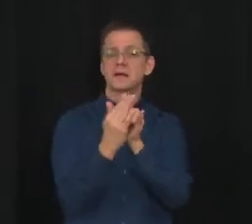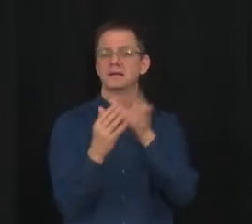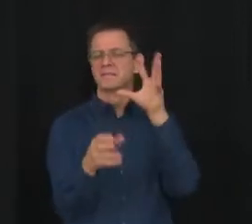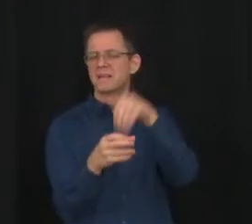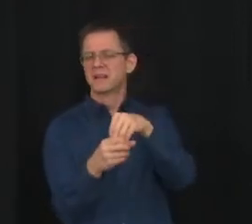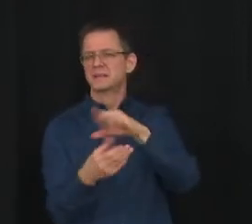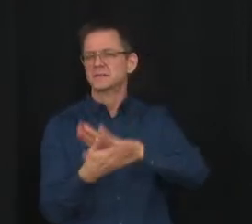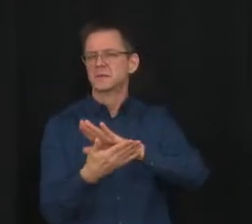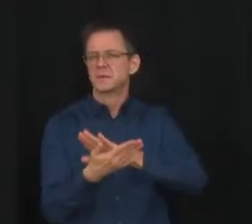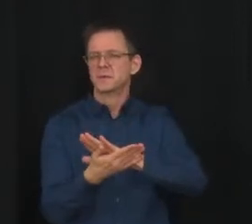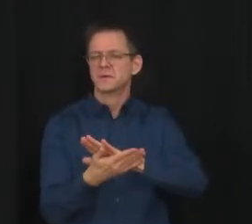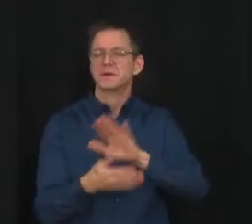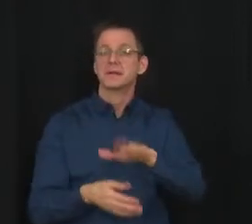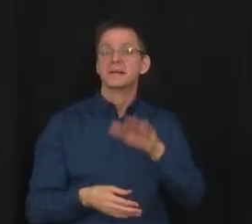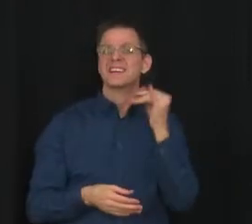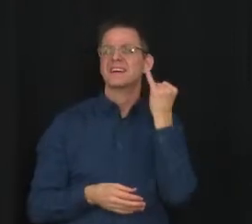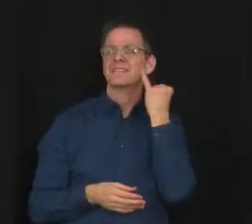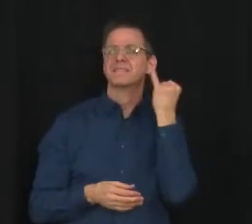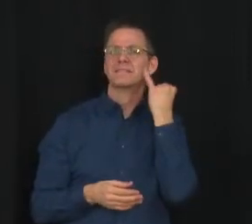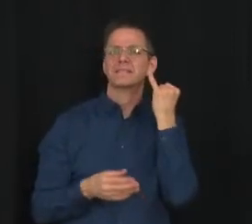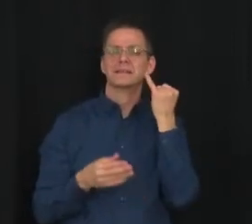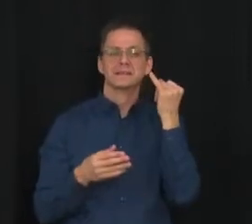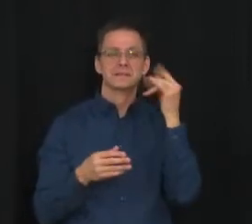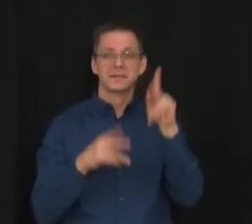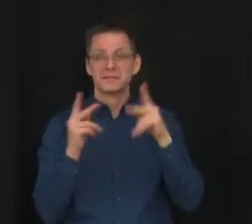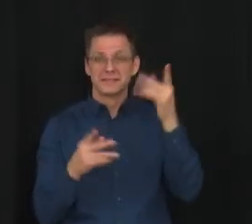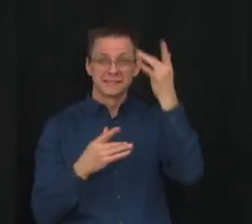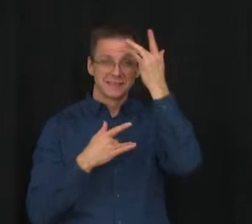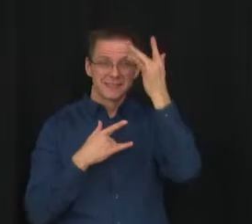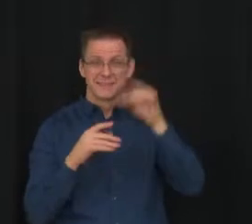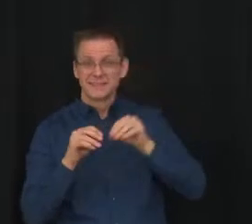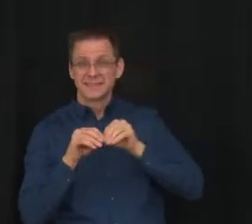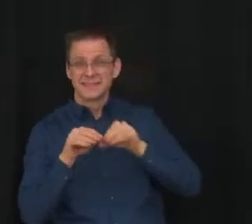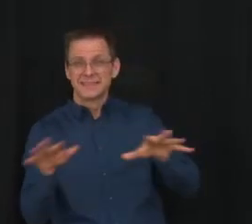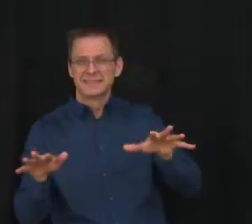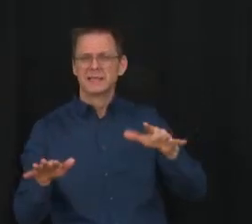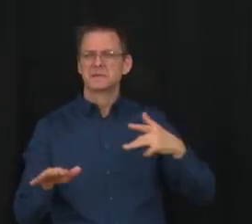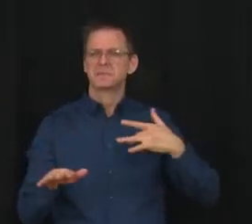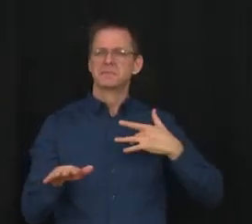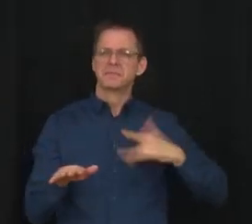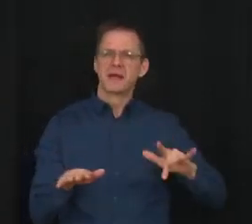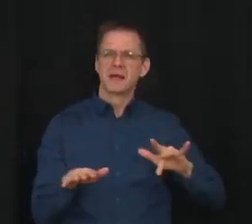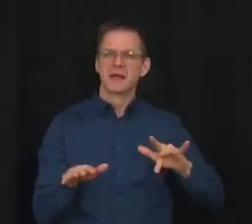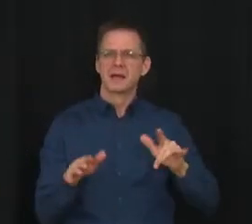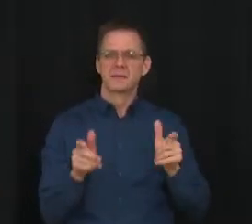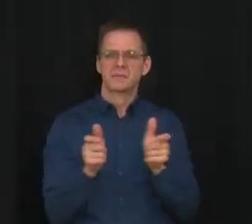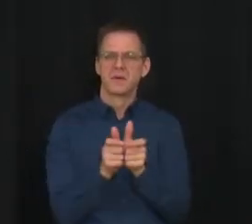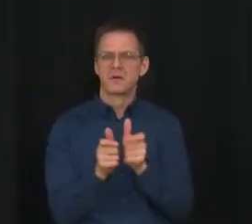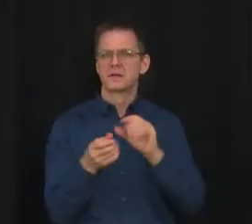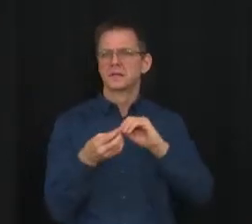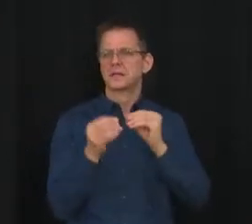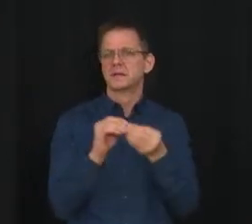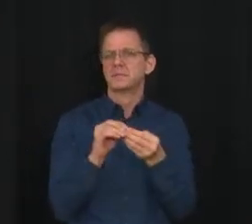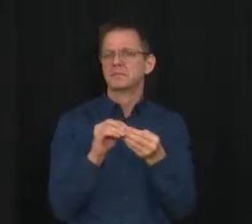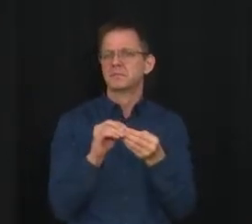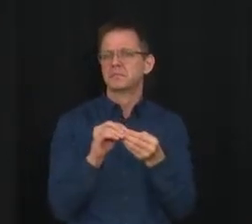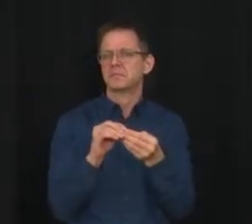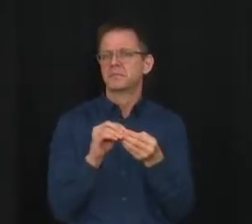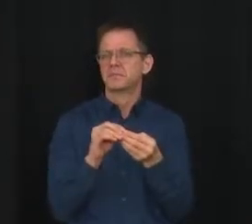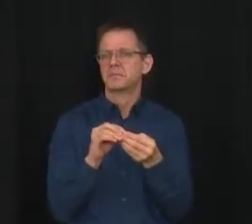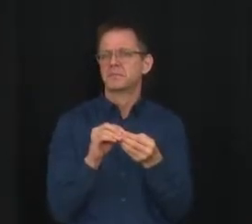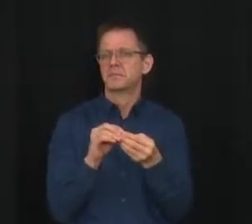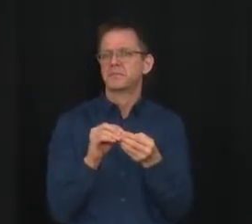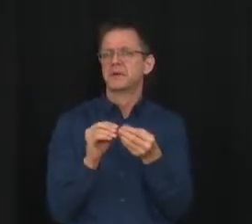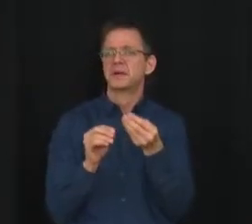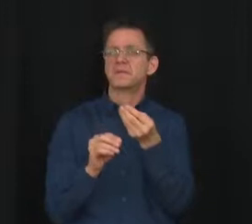it was to a small number of people. There were rare instances where there were larger outbreaks, but for the most part, transmission